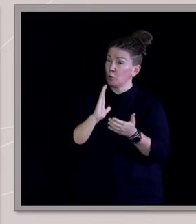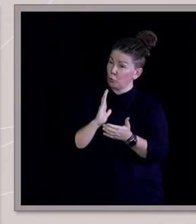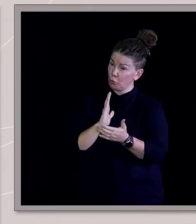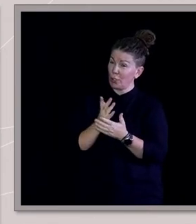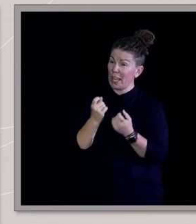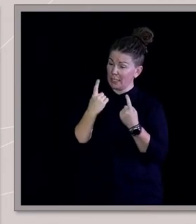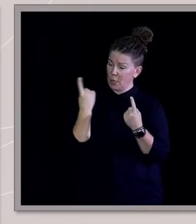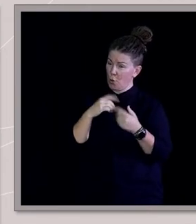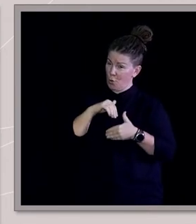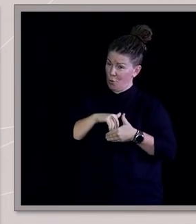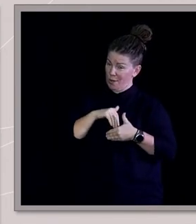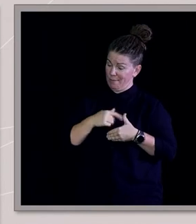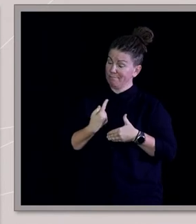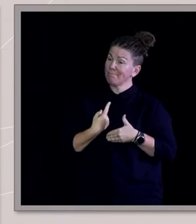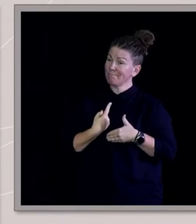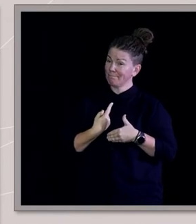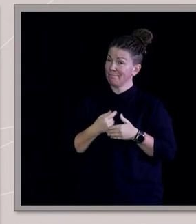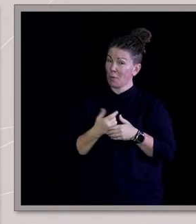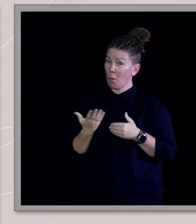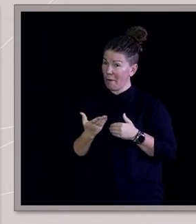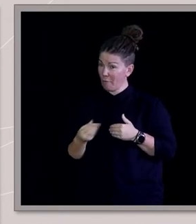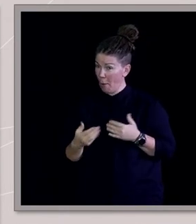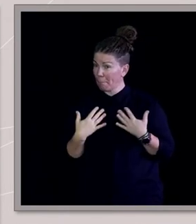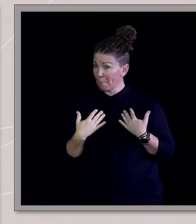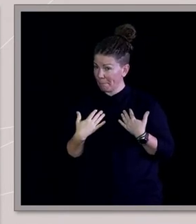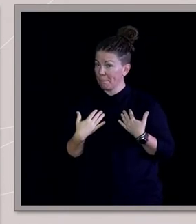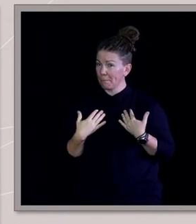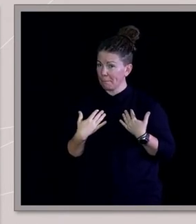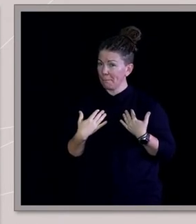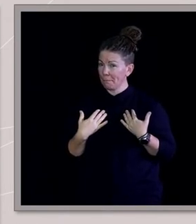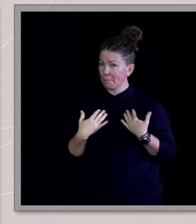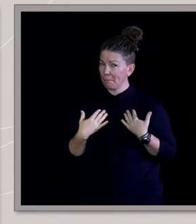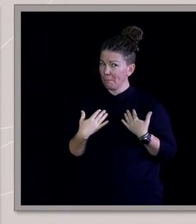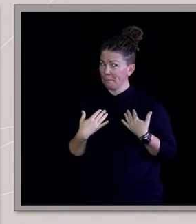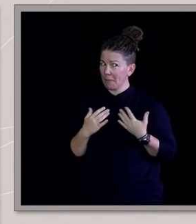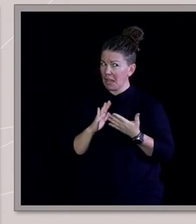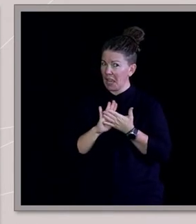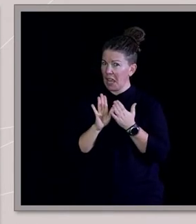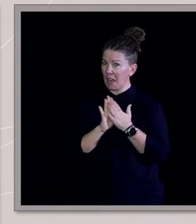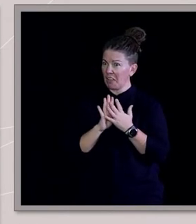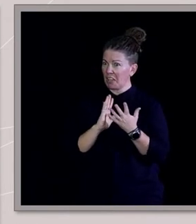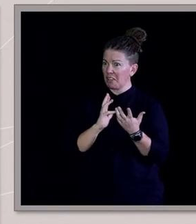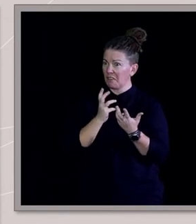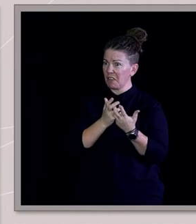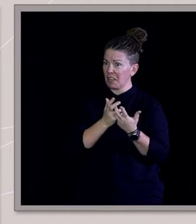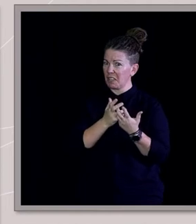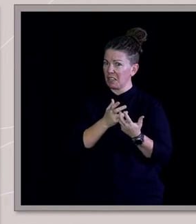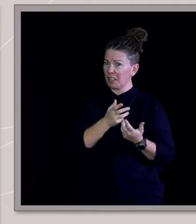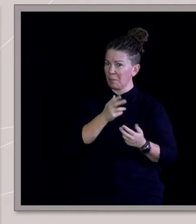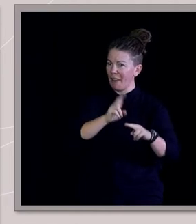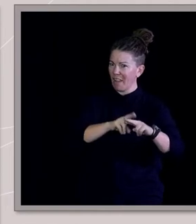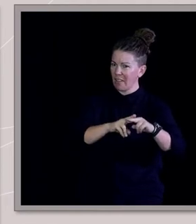who I really am and where I've been from. And then how's that going to fit with my family? My dad's a pastor,